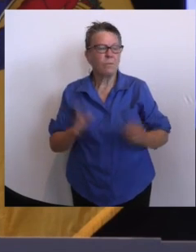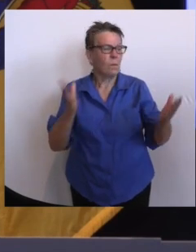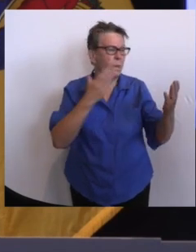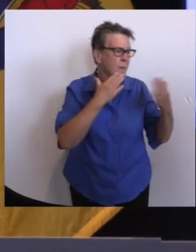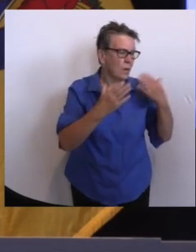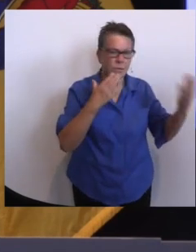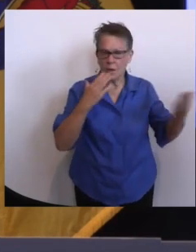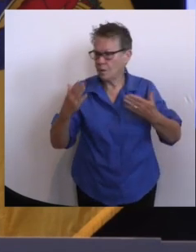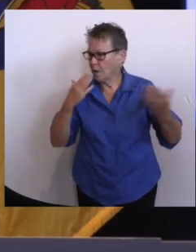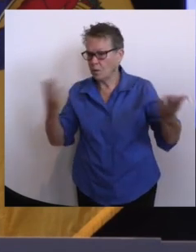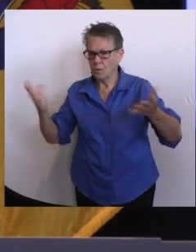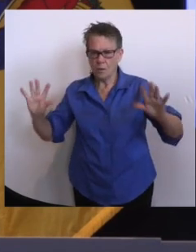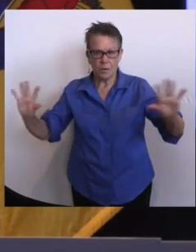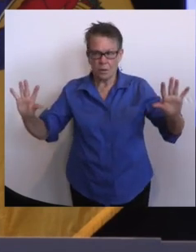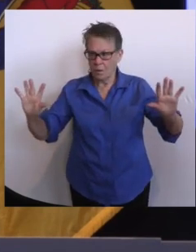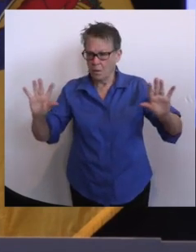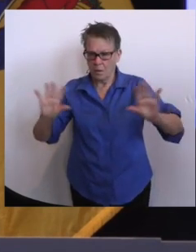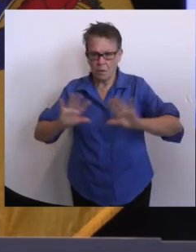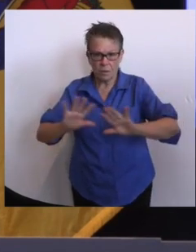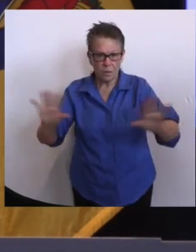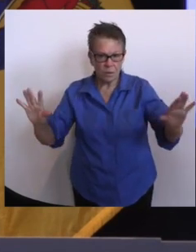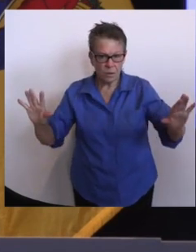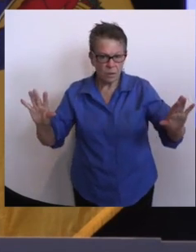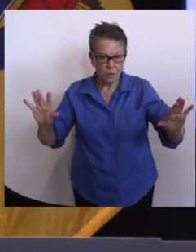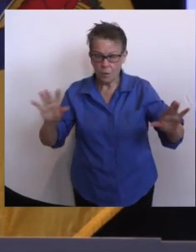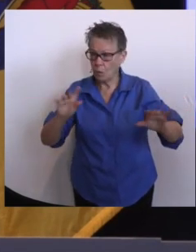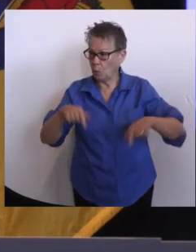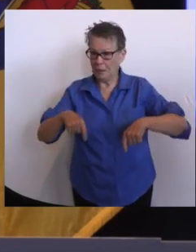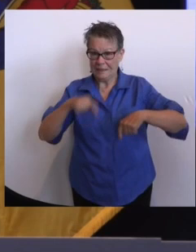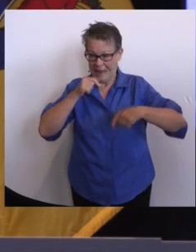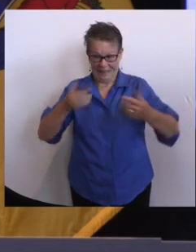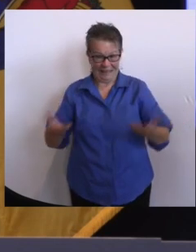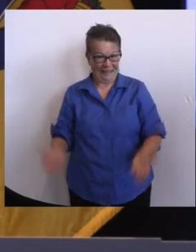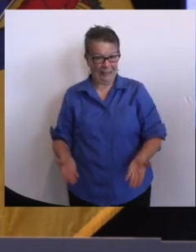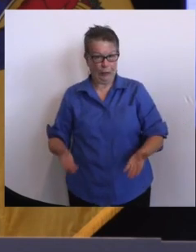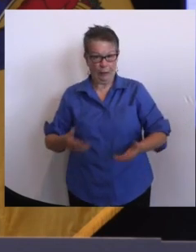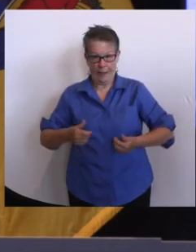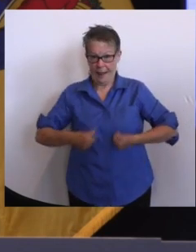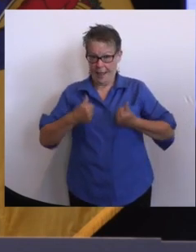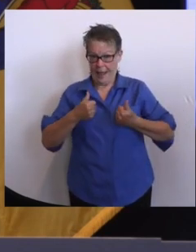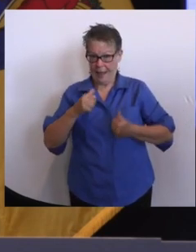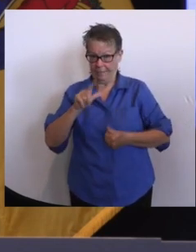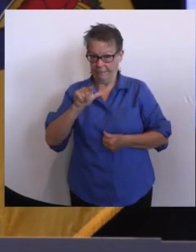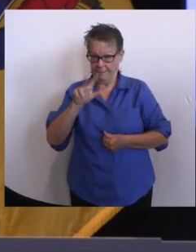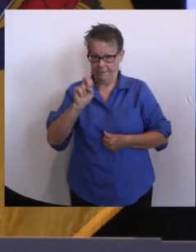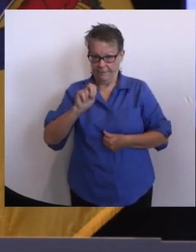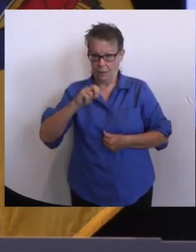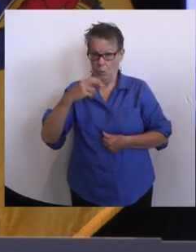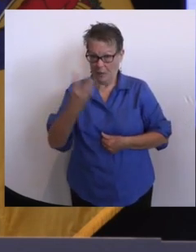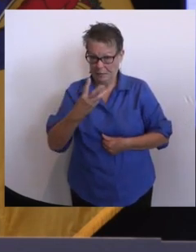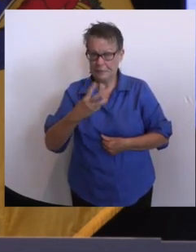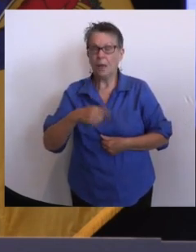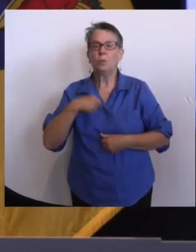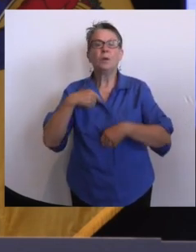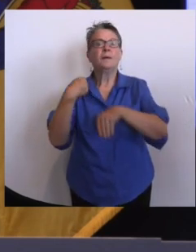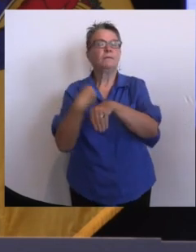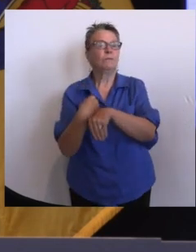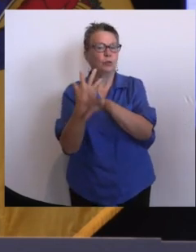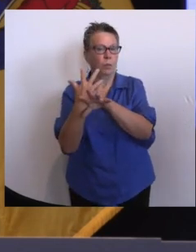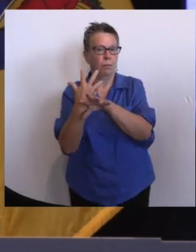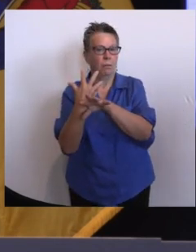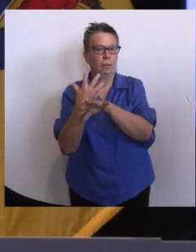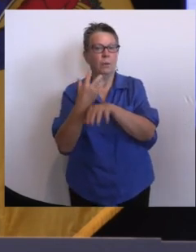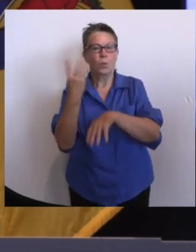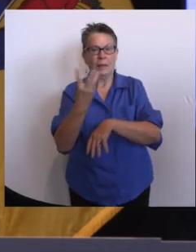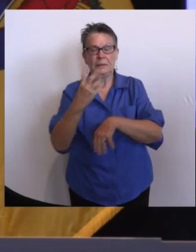here. We won't be back here physically. We'll be back with you one o'clock virtually on Wednesday and we'll be back unless